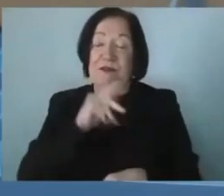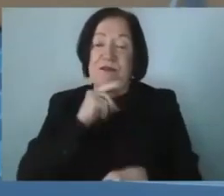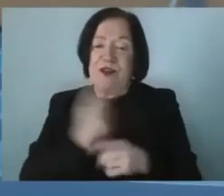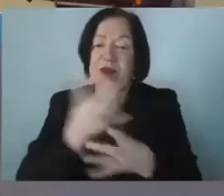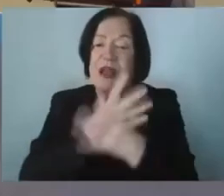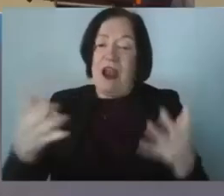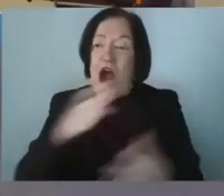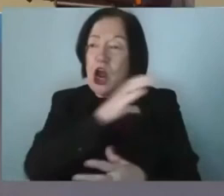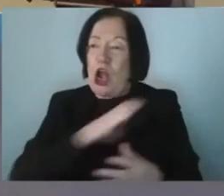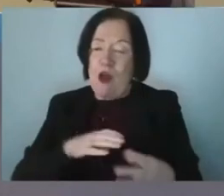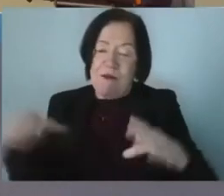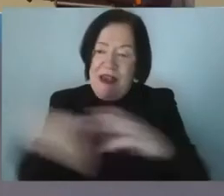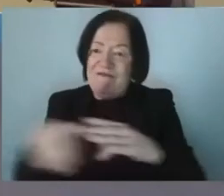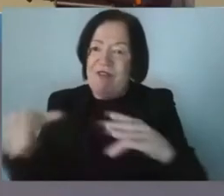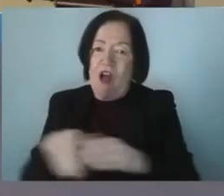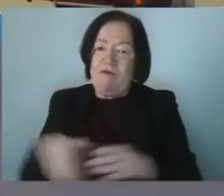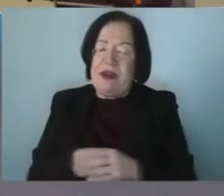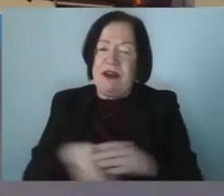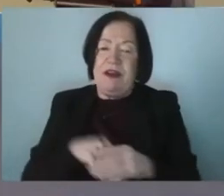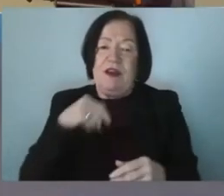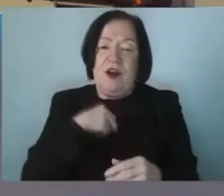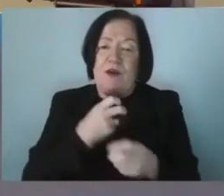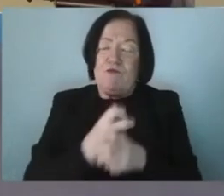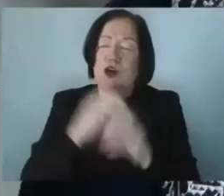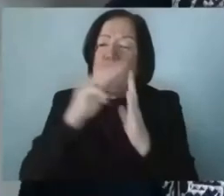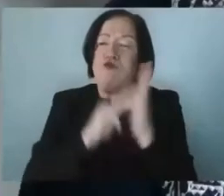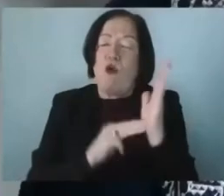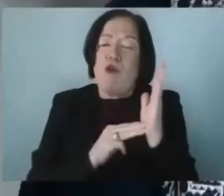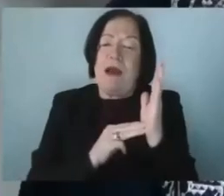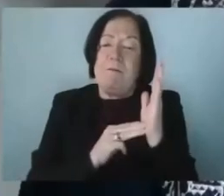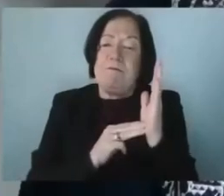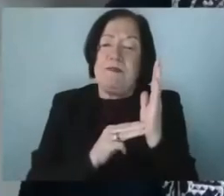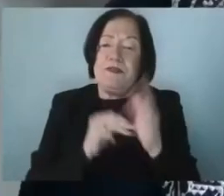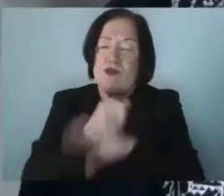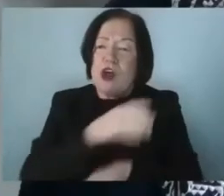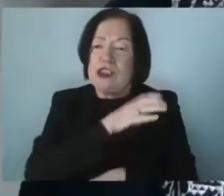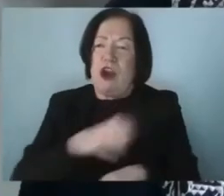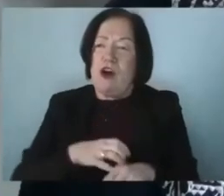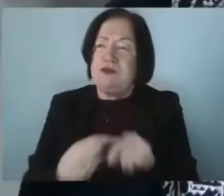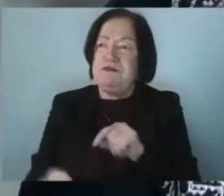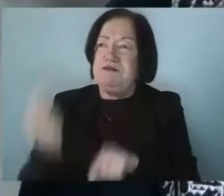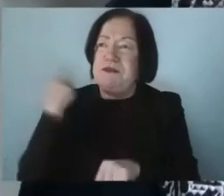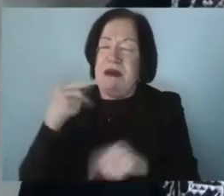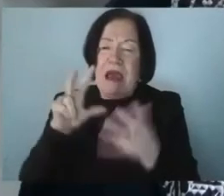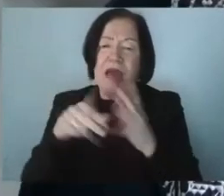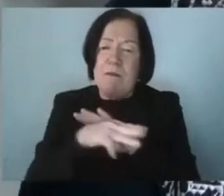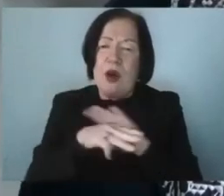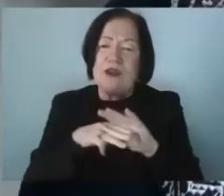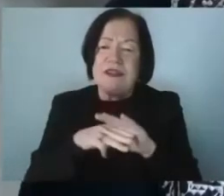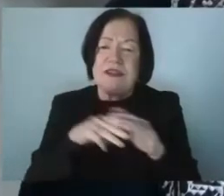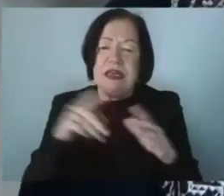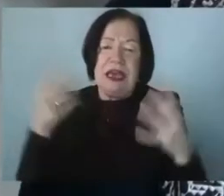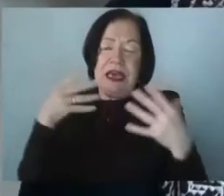of club engagement as well so we've run a program across um clubs over the last probably eight months of intercultural